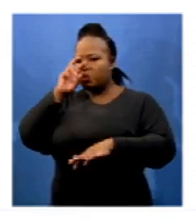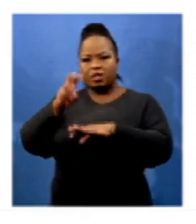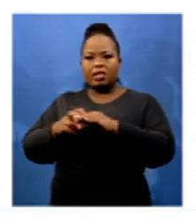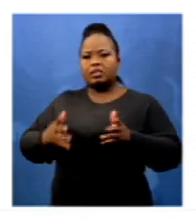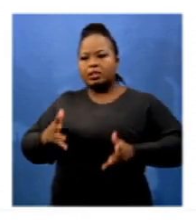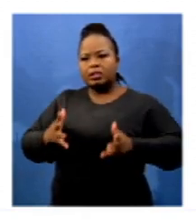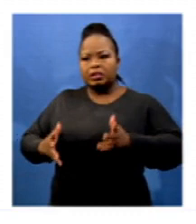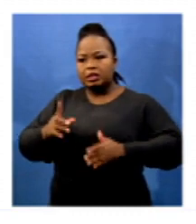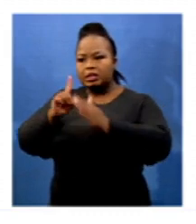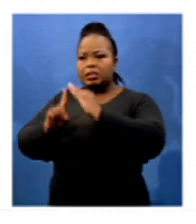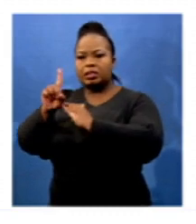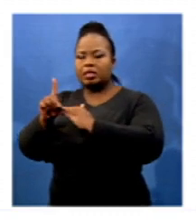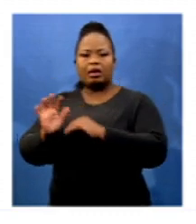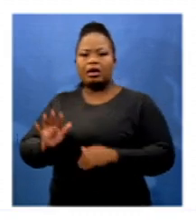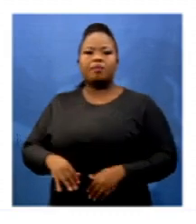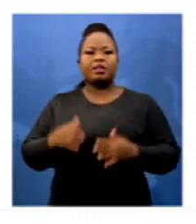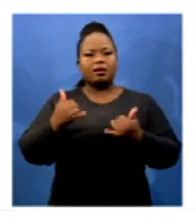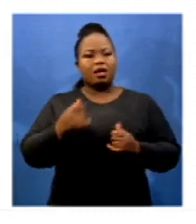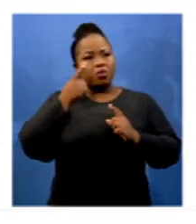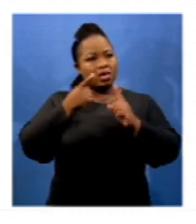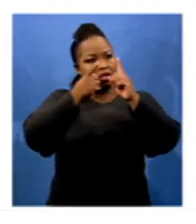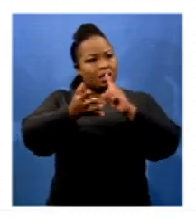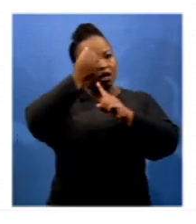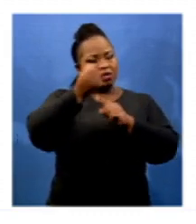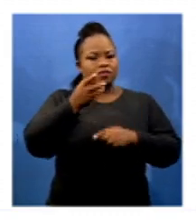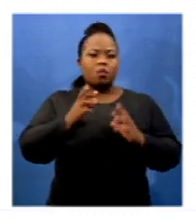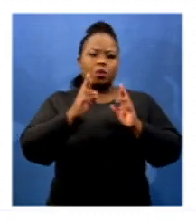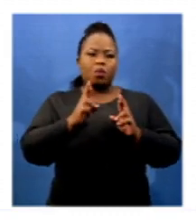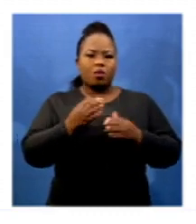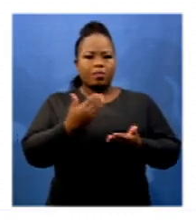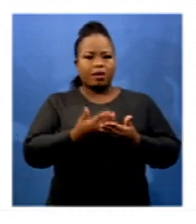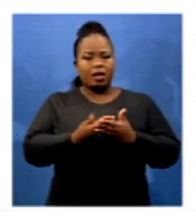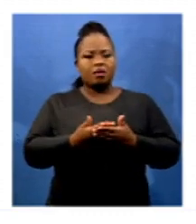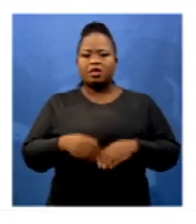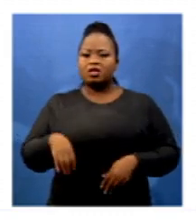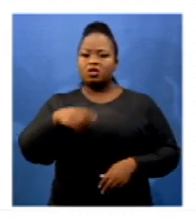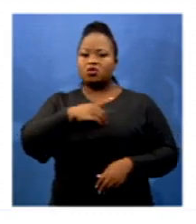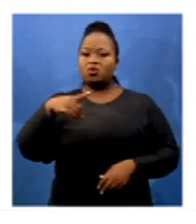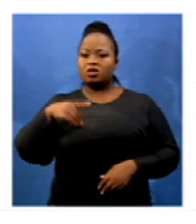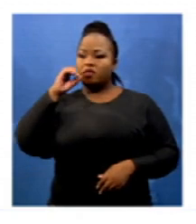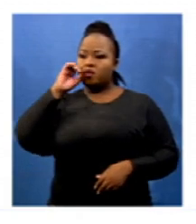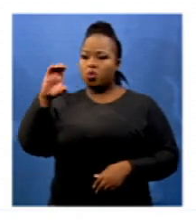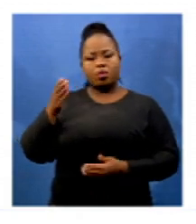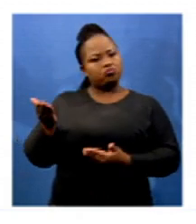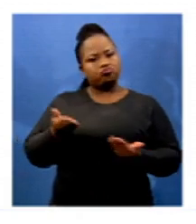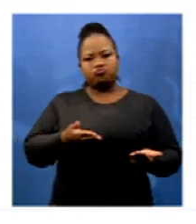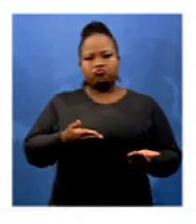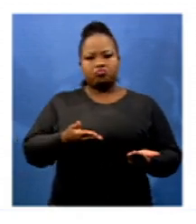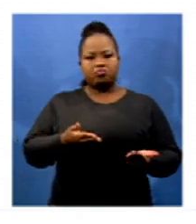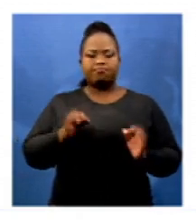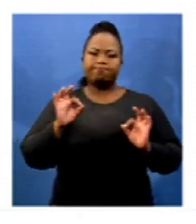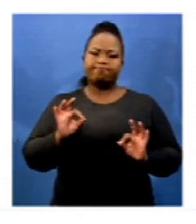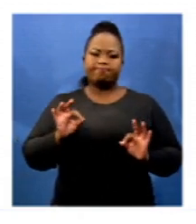when we get our national health insurance. But we welcome these Cuban doctors, we welcome them quite